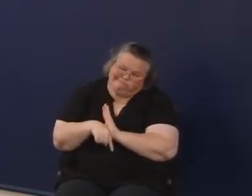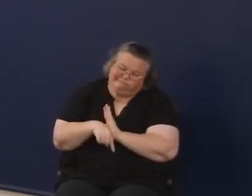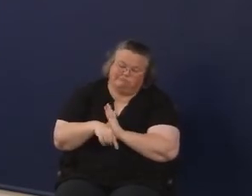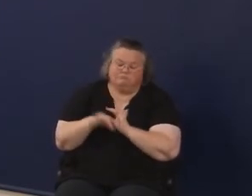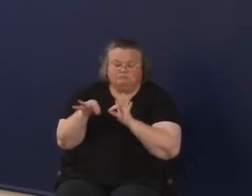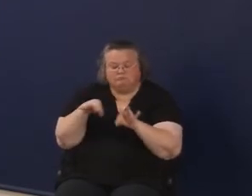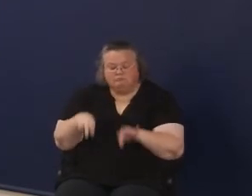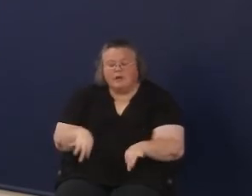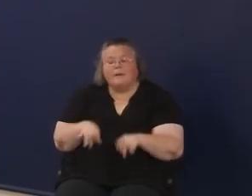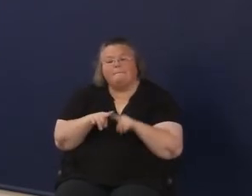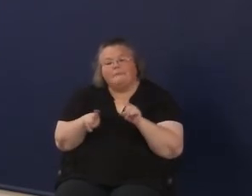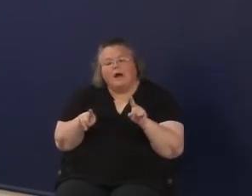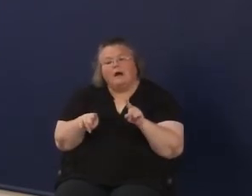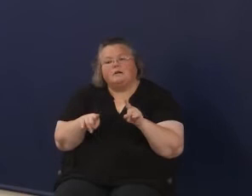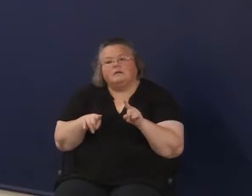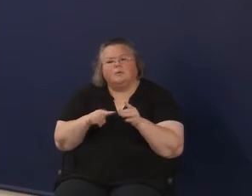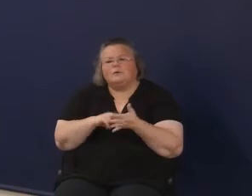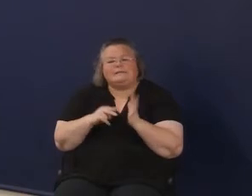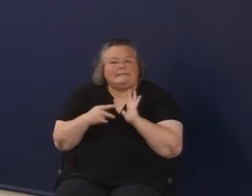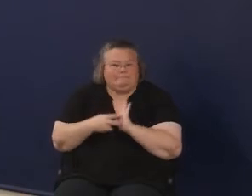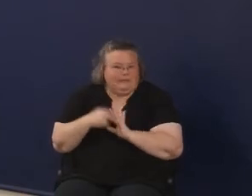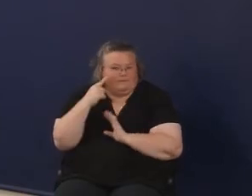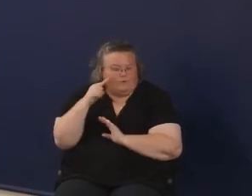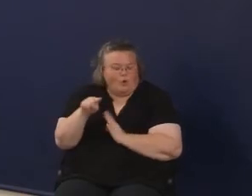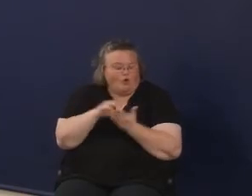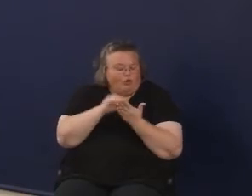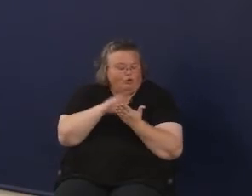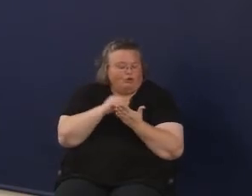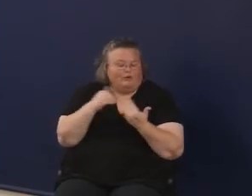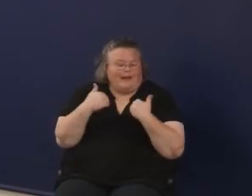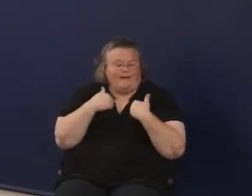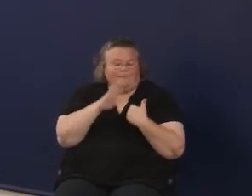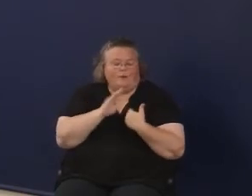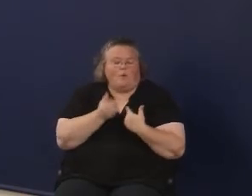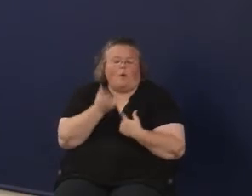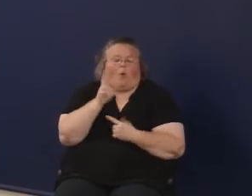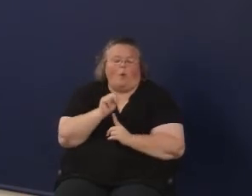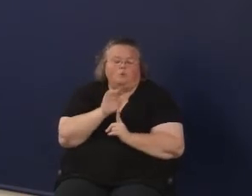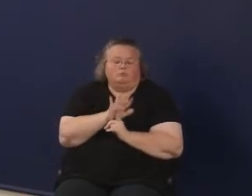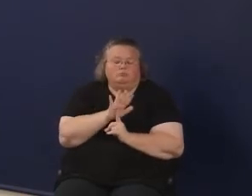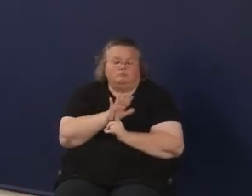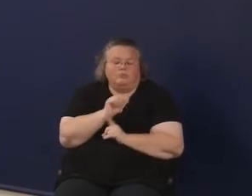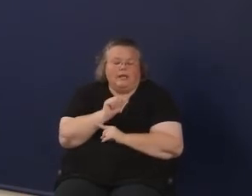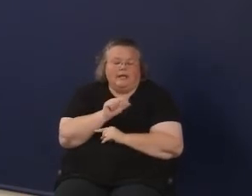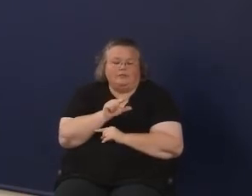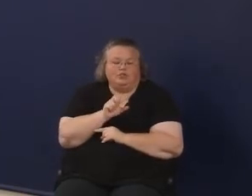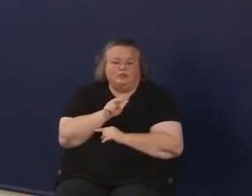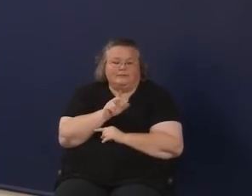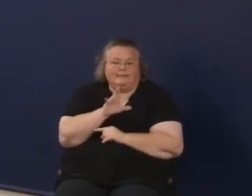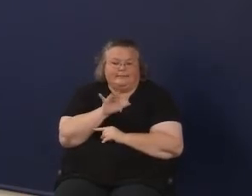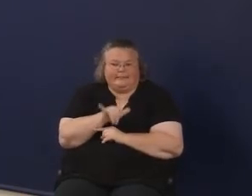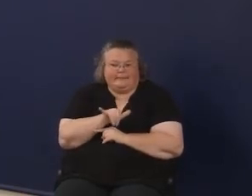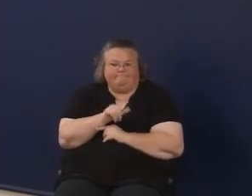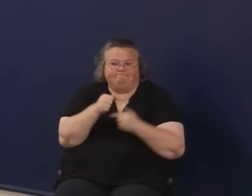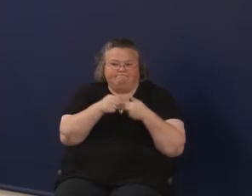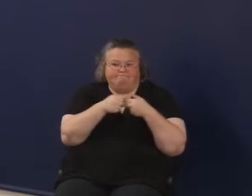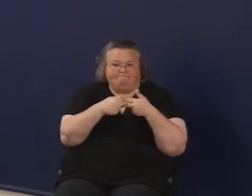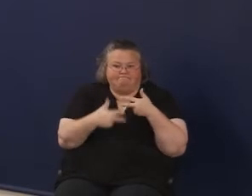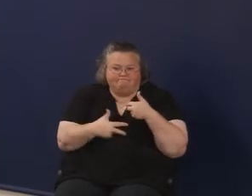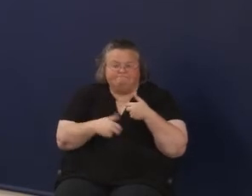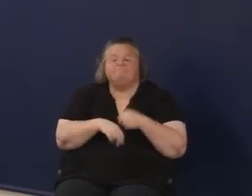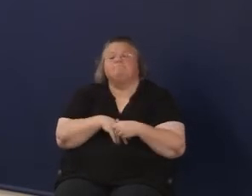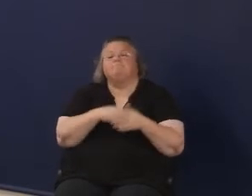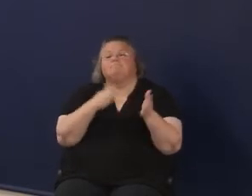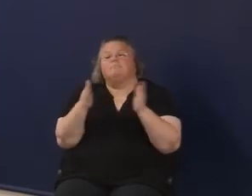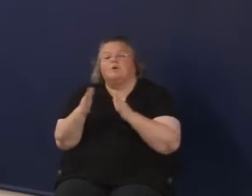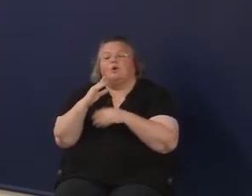that to give a sense of it. So what would that mean for a learner to own their own learning agency? And then they do that same for global